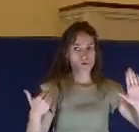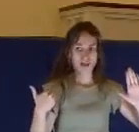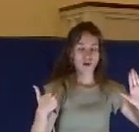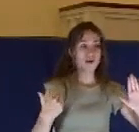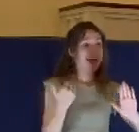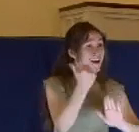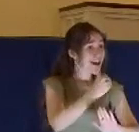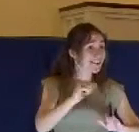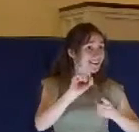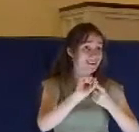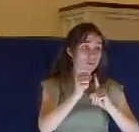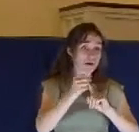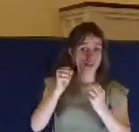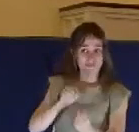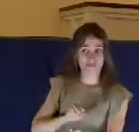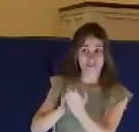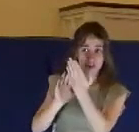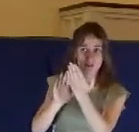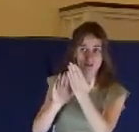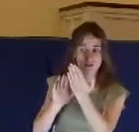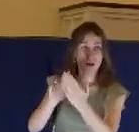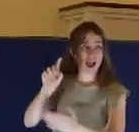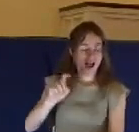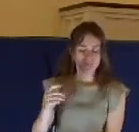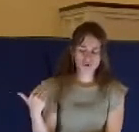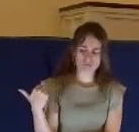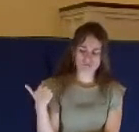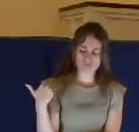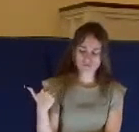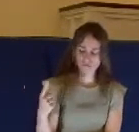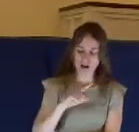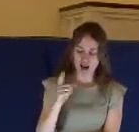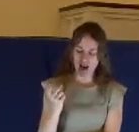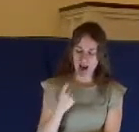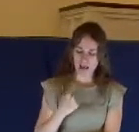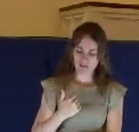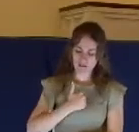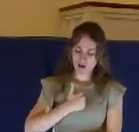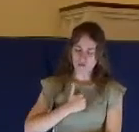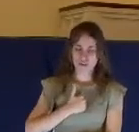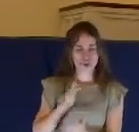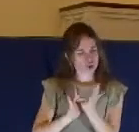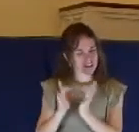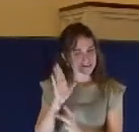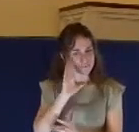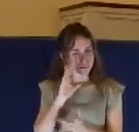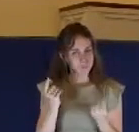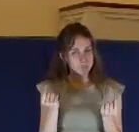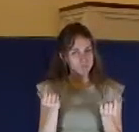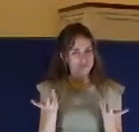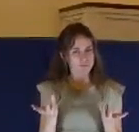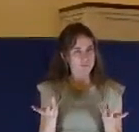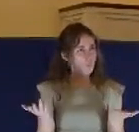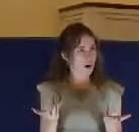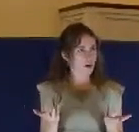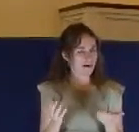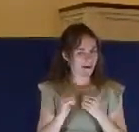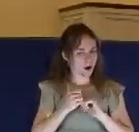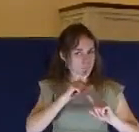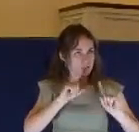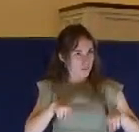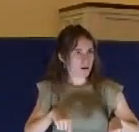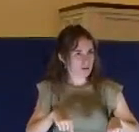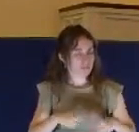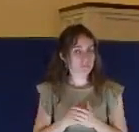they were in, they were to ask themselves that question. What would Jesus do? And that came from